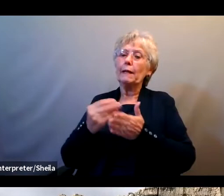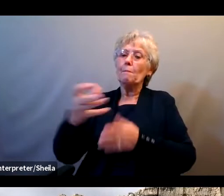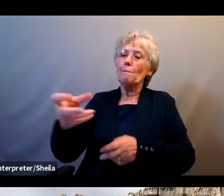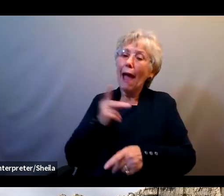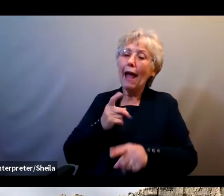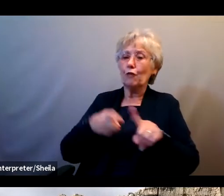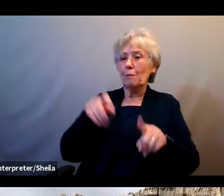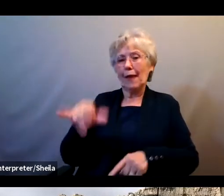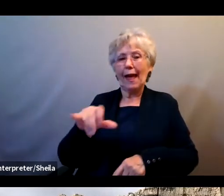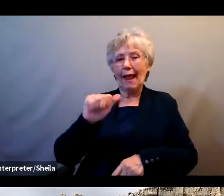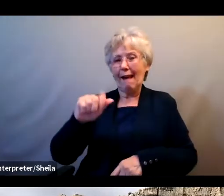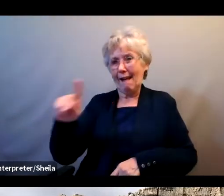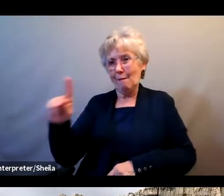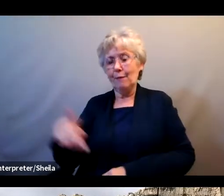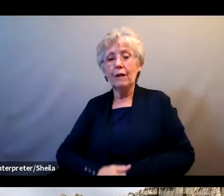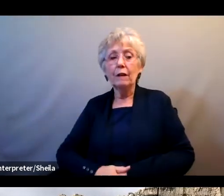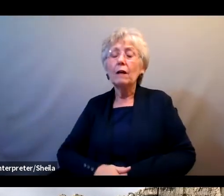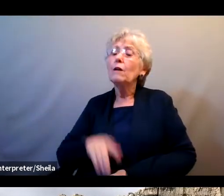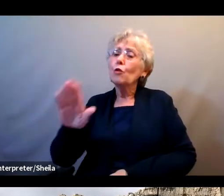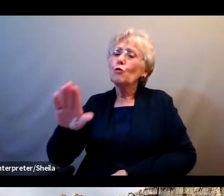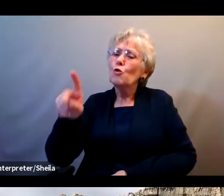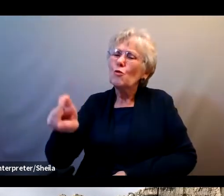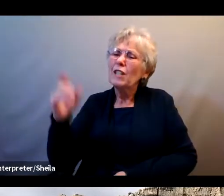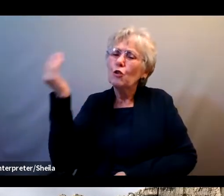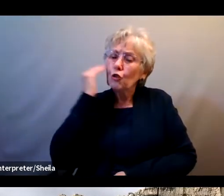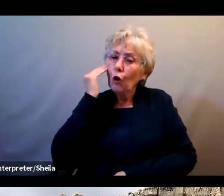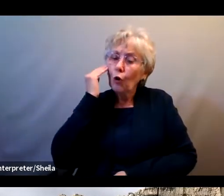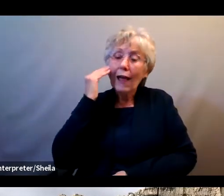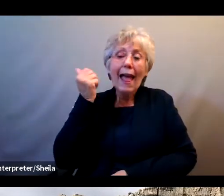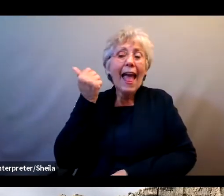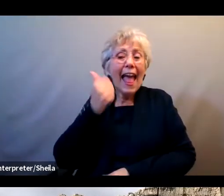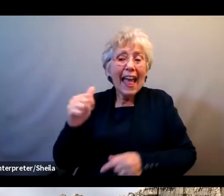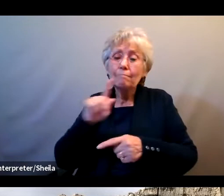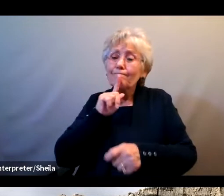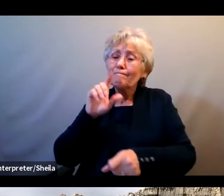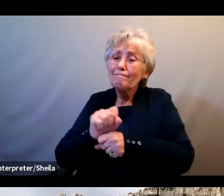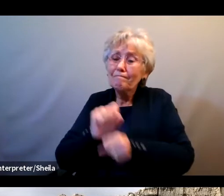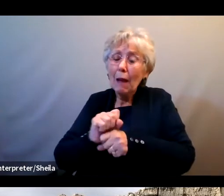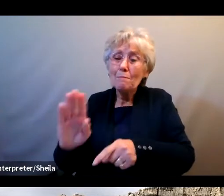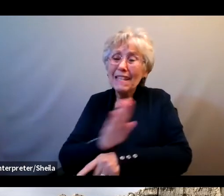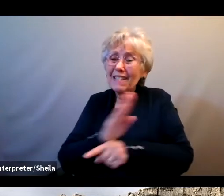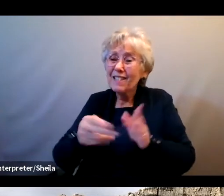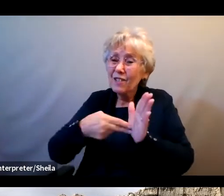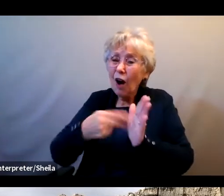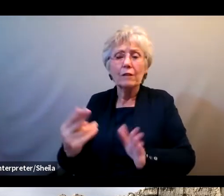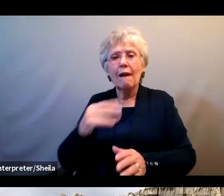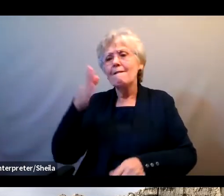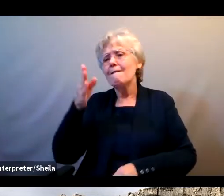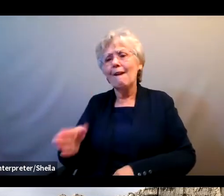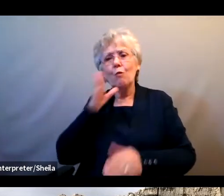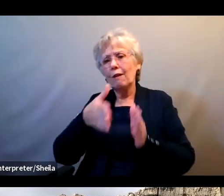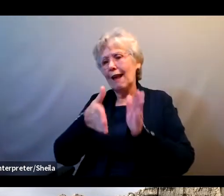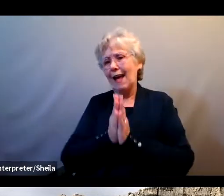So just know that no legitimate business will ever ask you to pay in one of these ways.